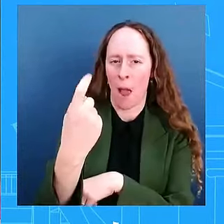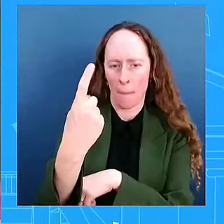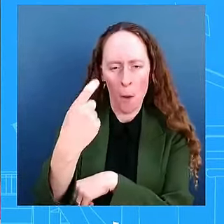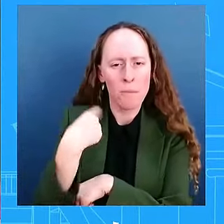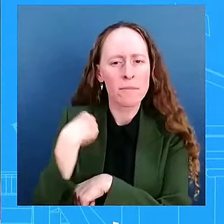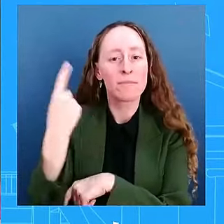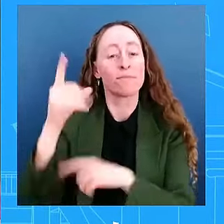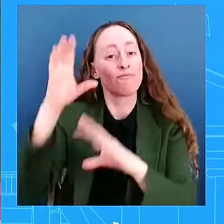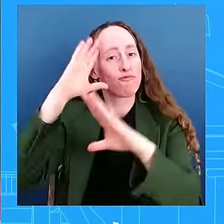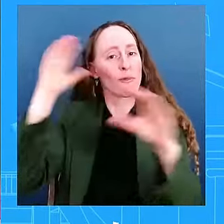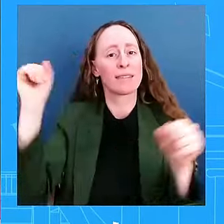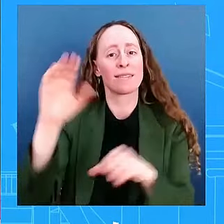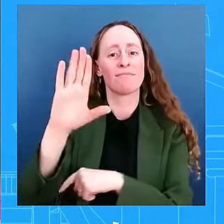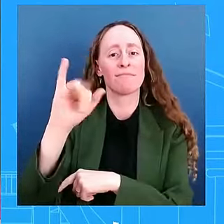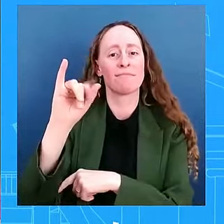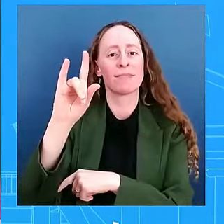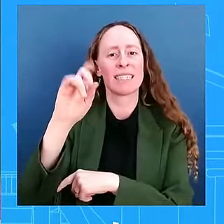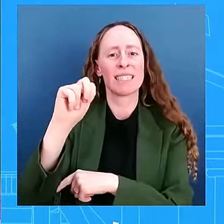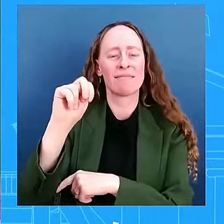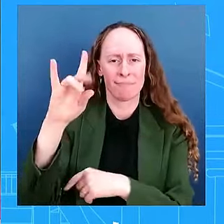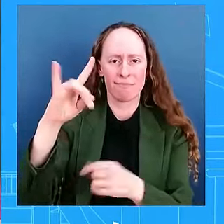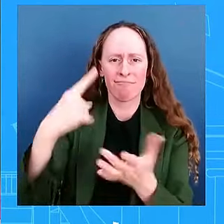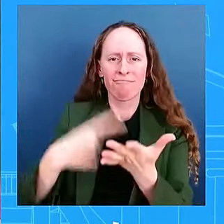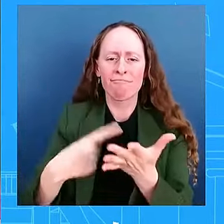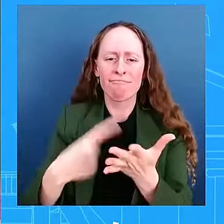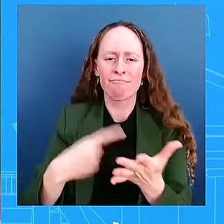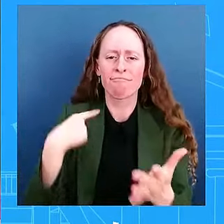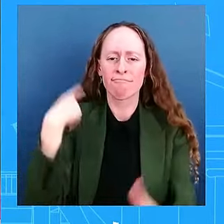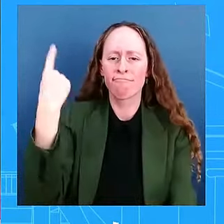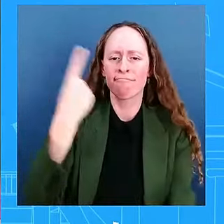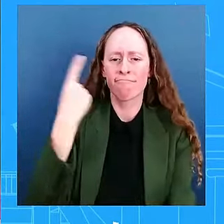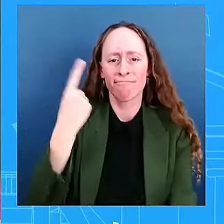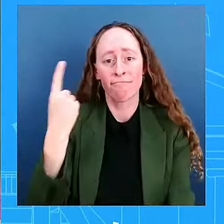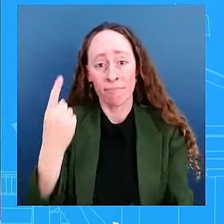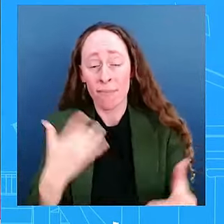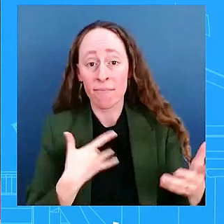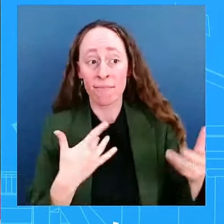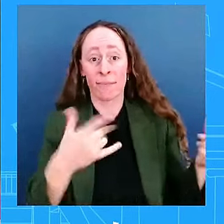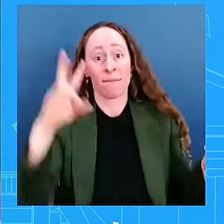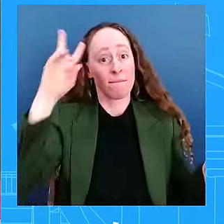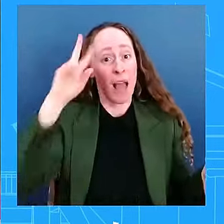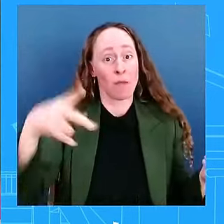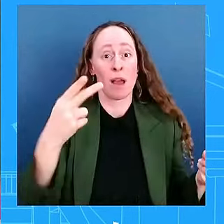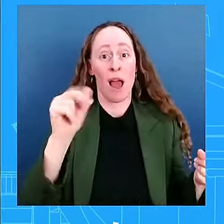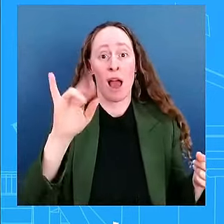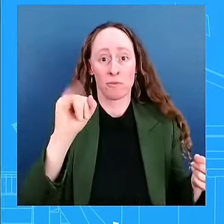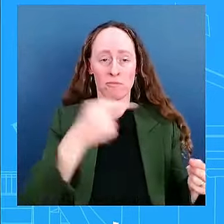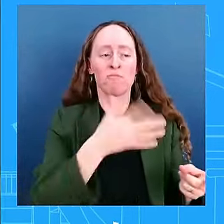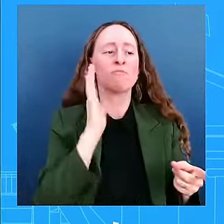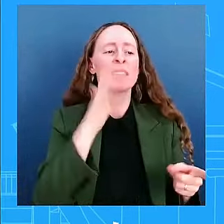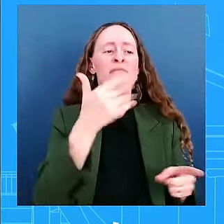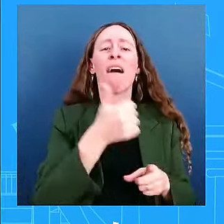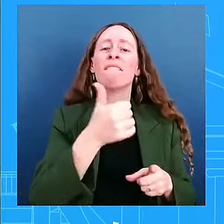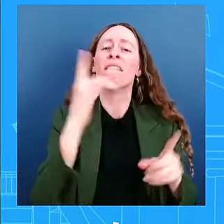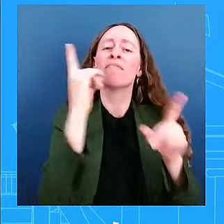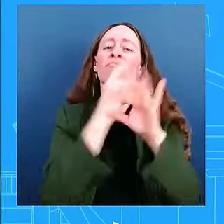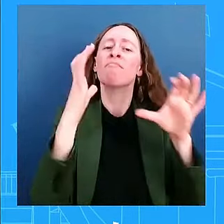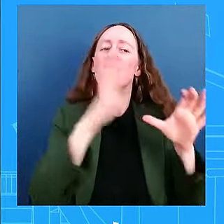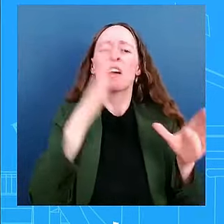cutting her own path as President if she's elected. Does he feel he's held her back? No, not at all. Look,